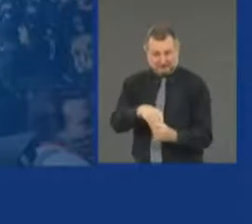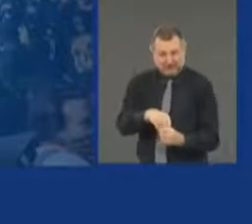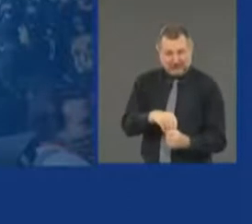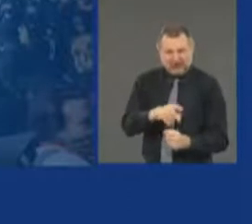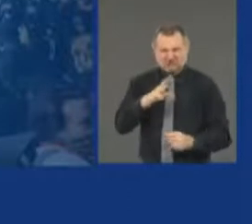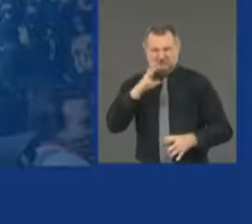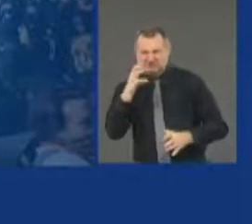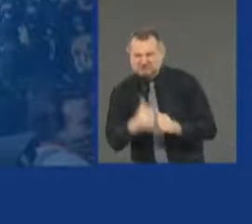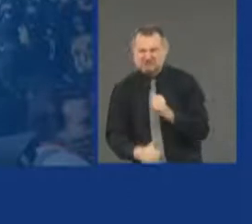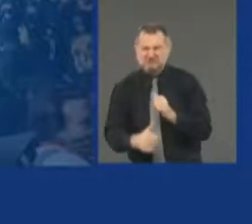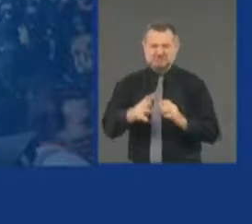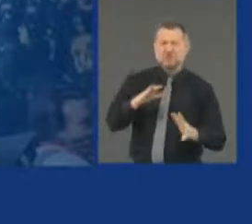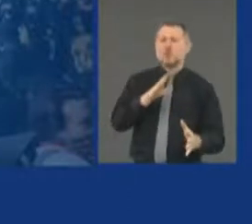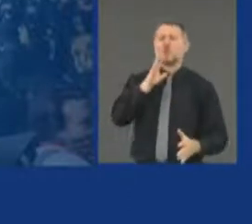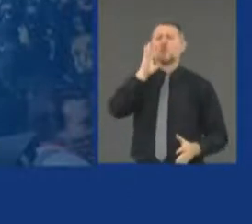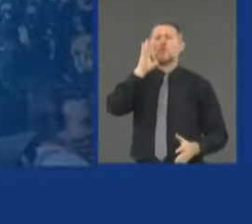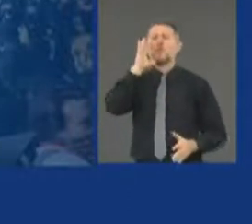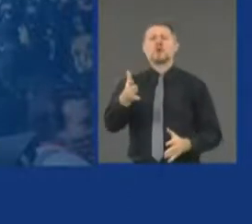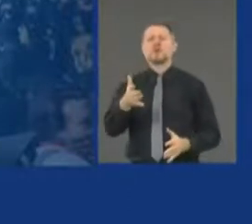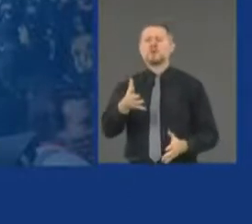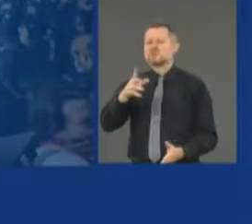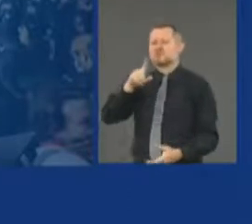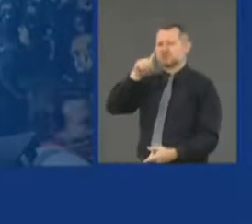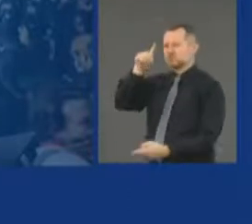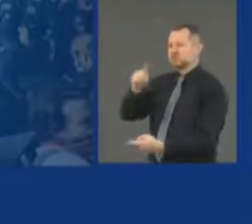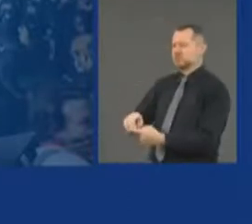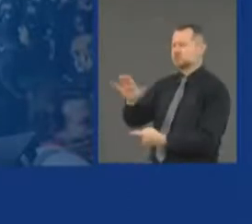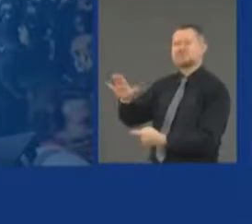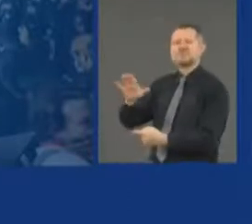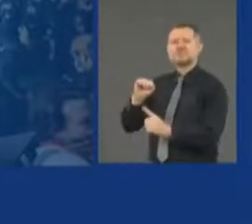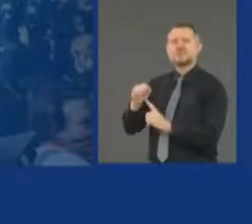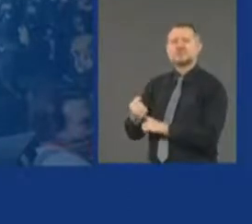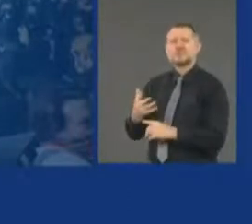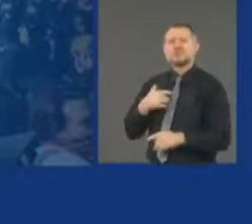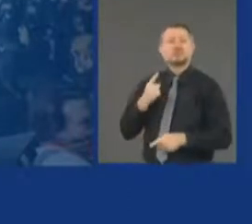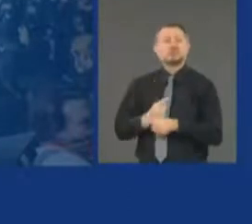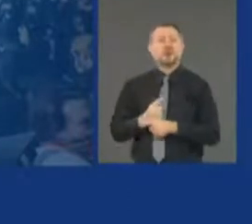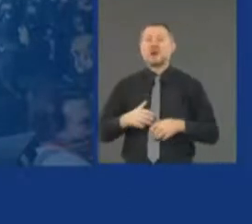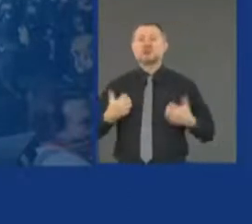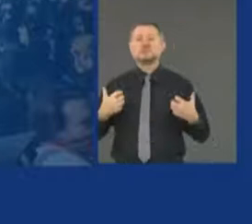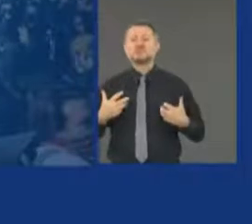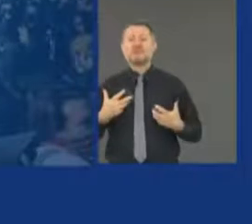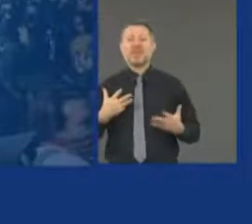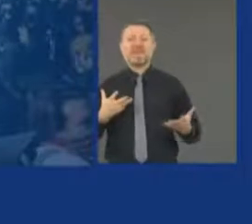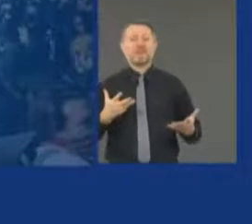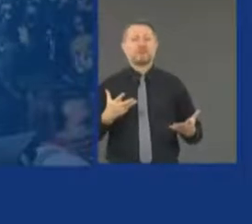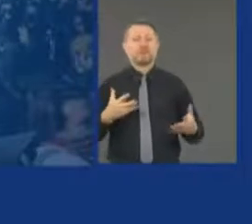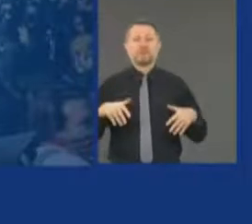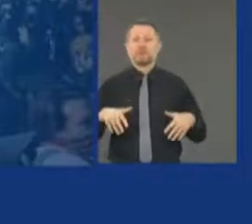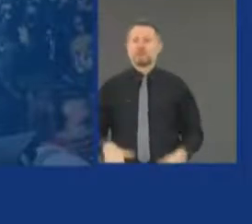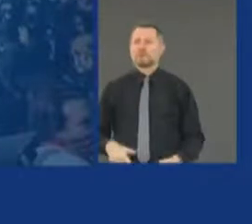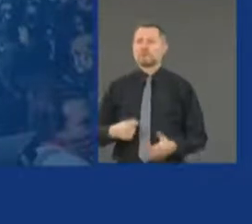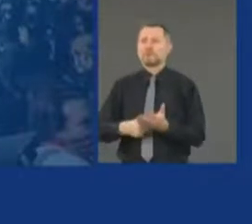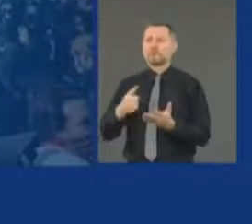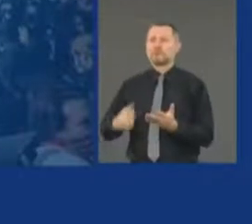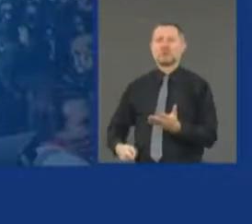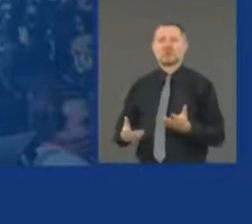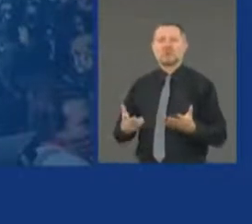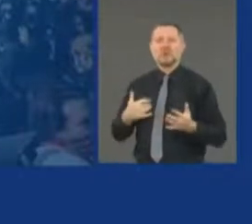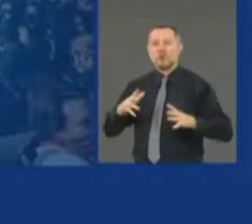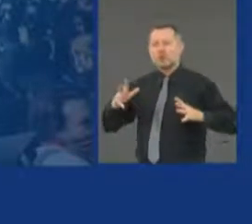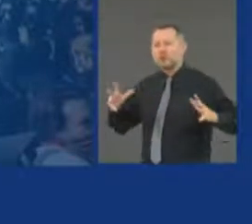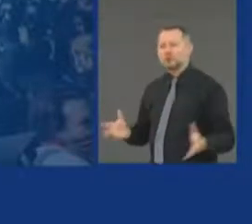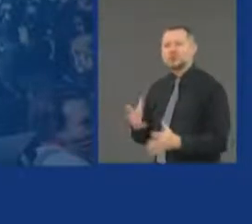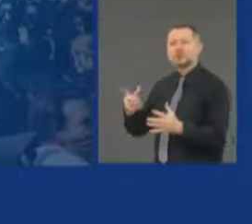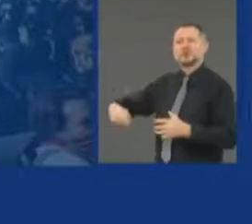indignation. And I would urge the protesters to respect the curfew because the curfew is